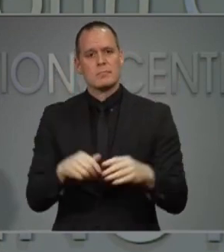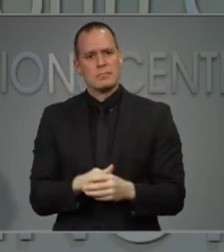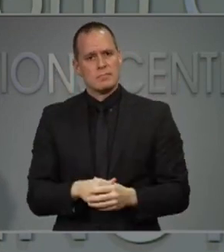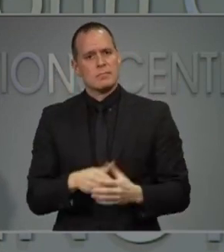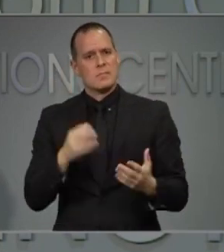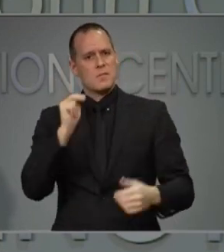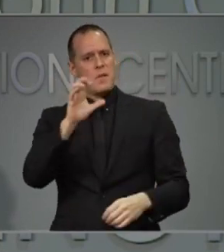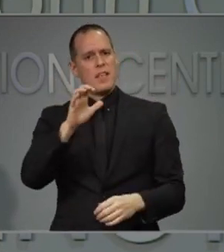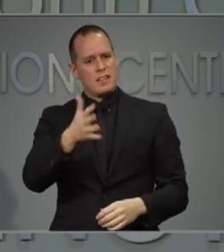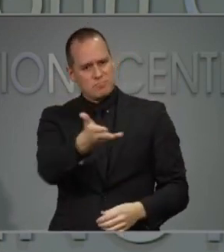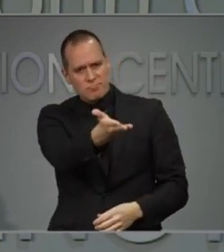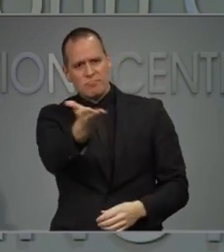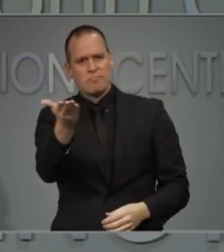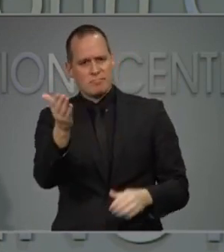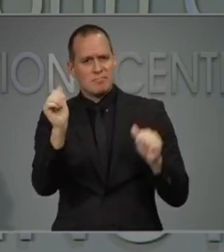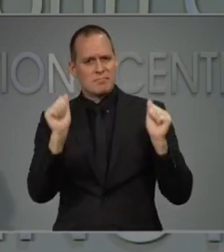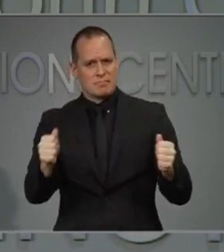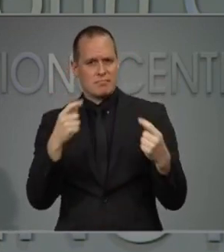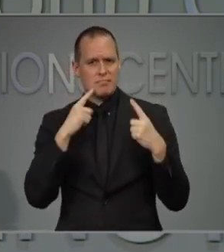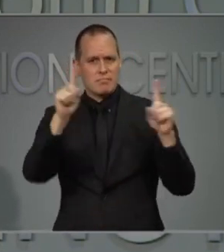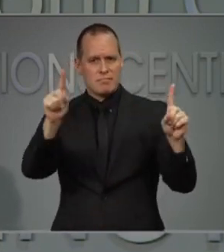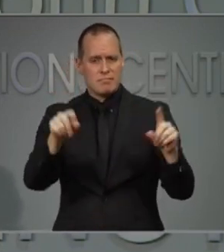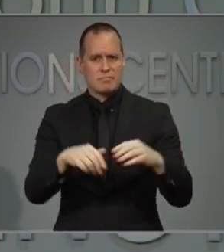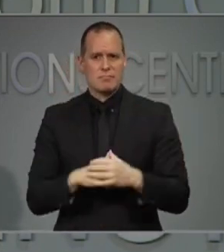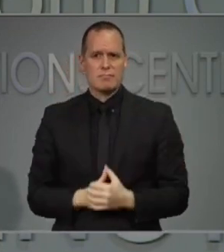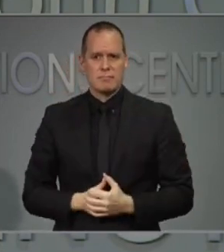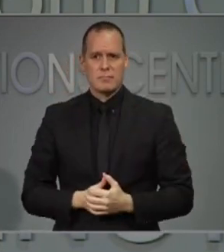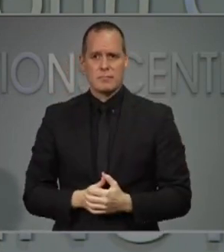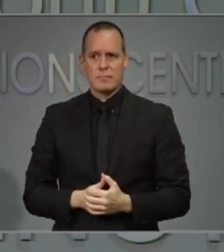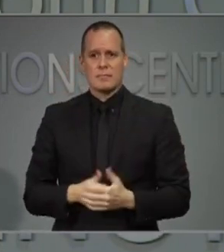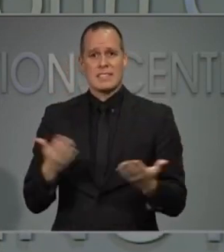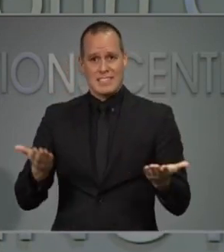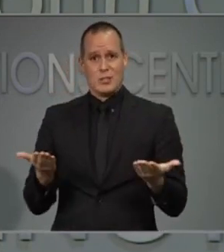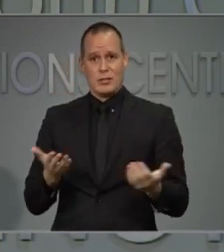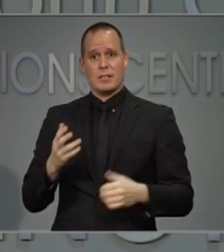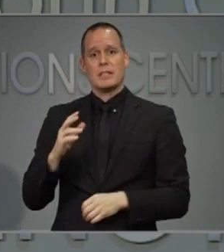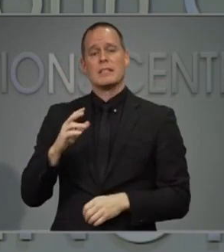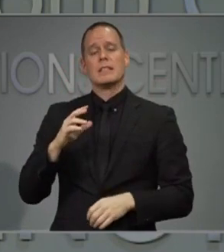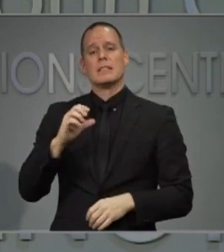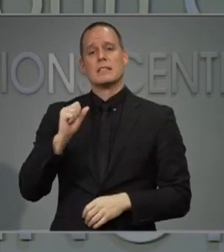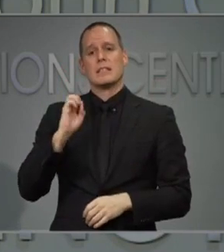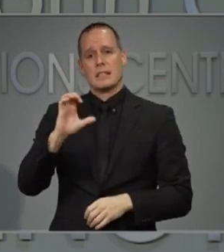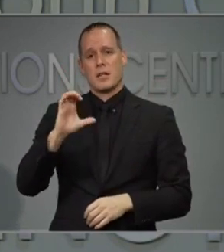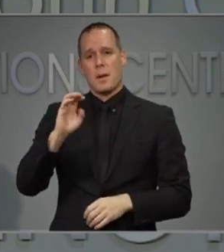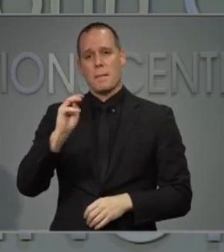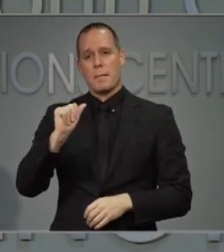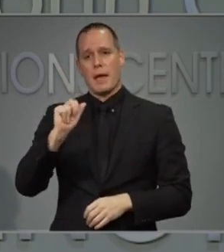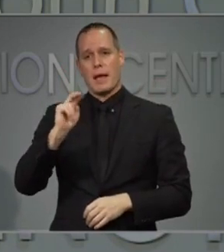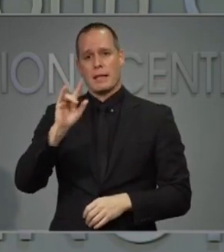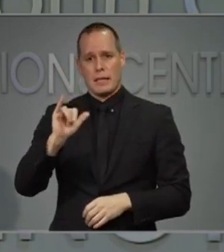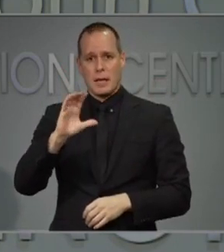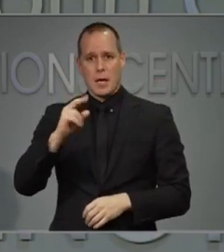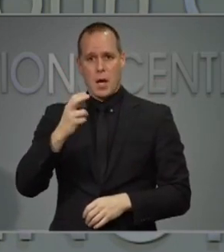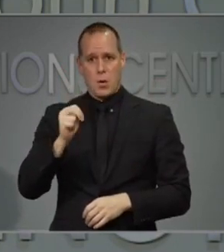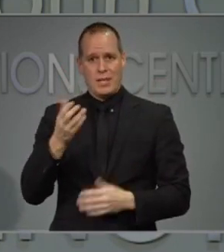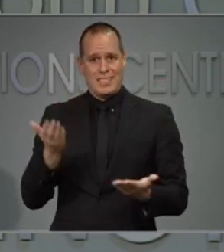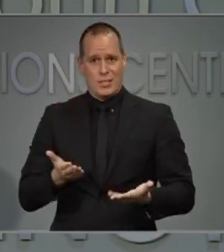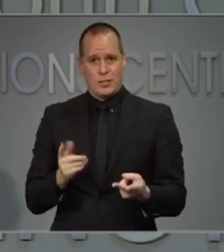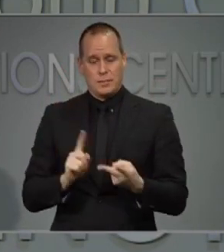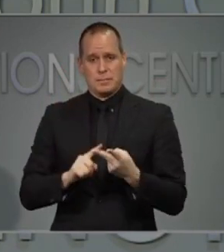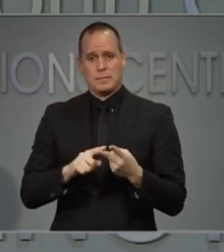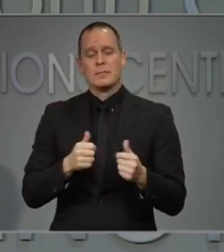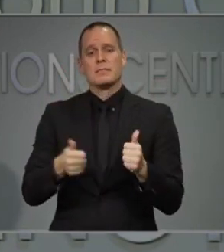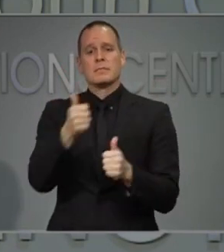North Carolina. With me today is our Secretary of Health and Human Services, Dr. Mandy Cohen, our Emergency